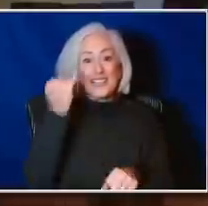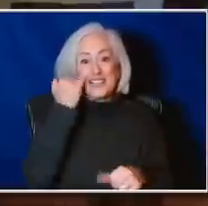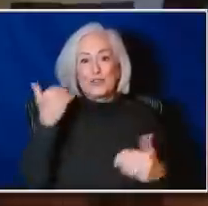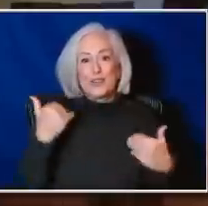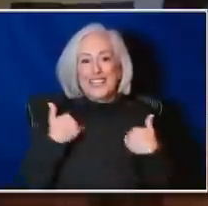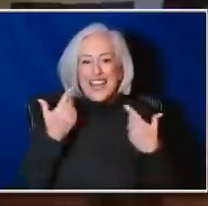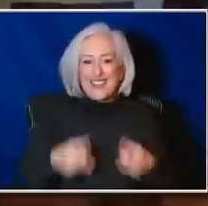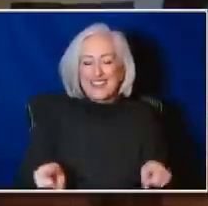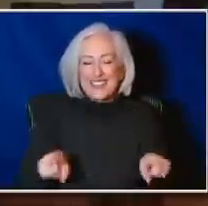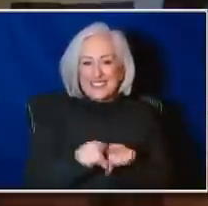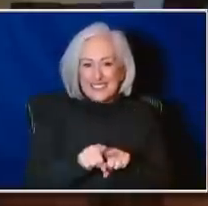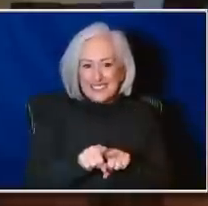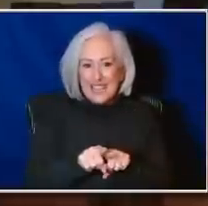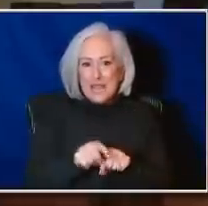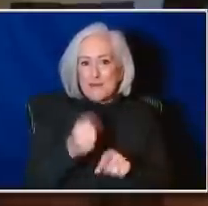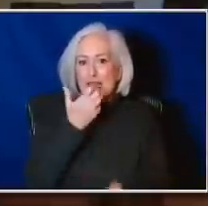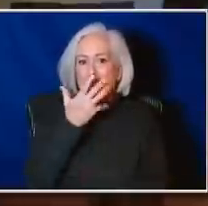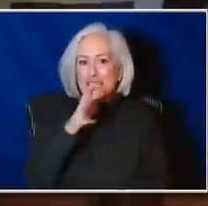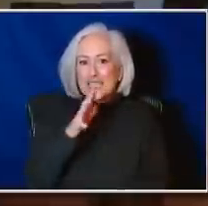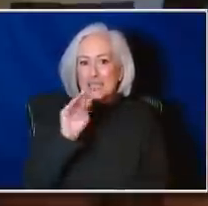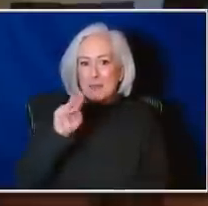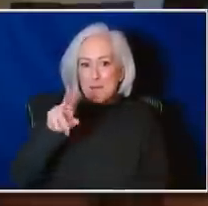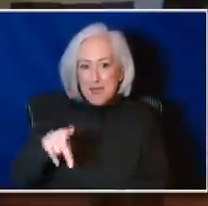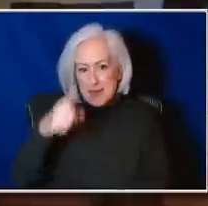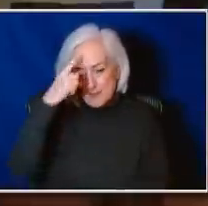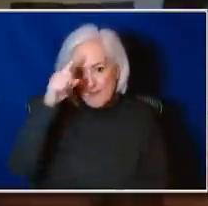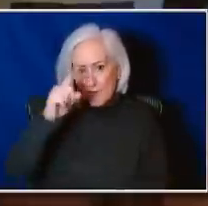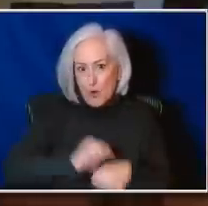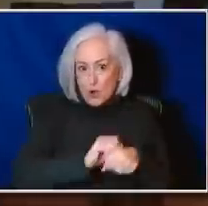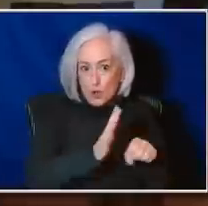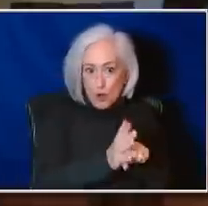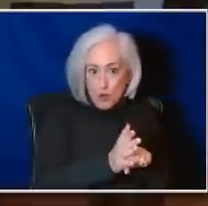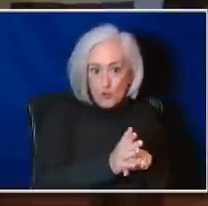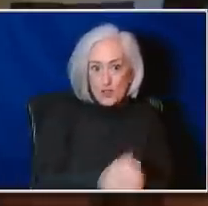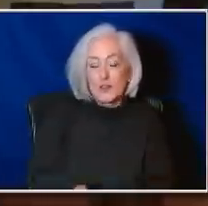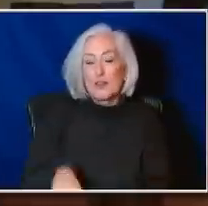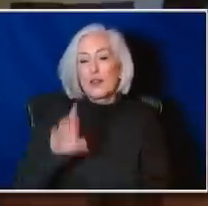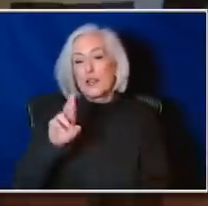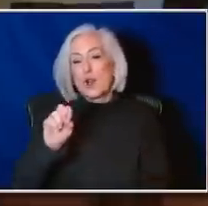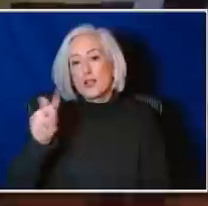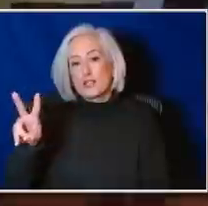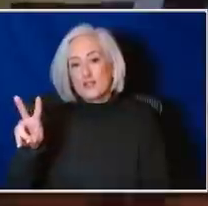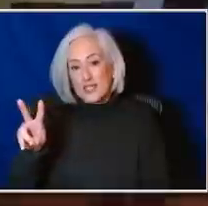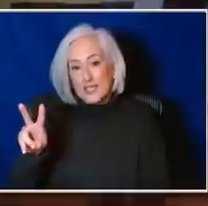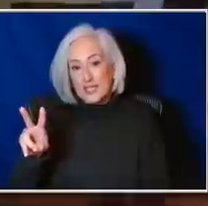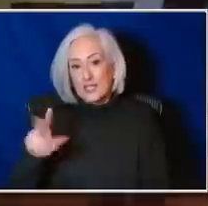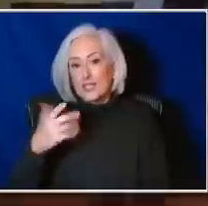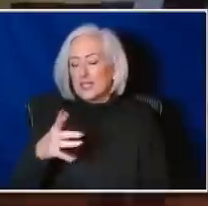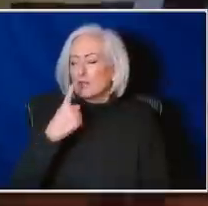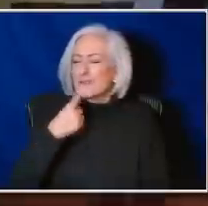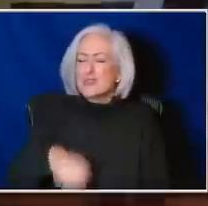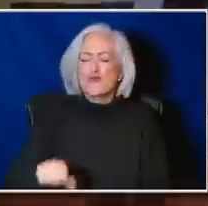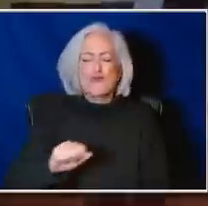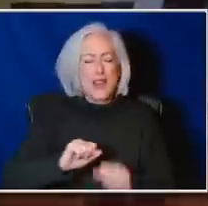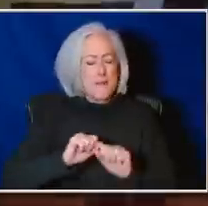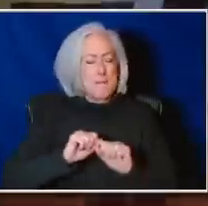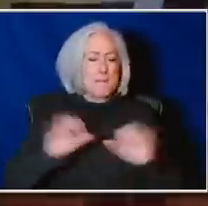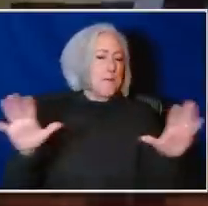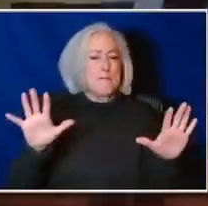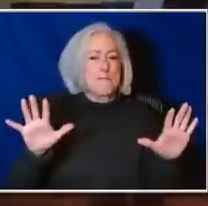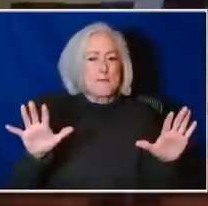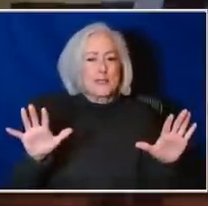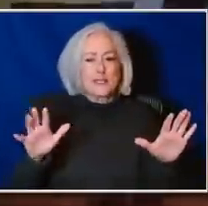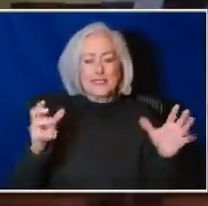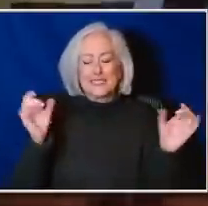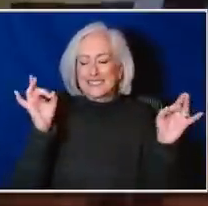for COVID that we do for influenza and RSV, it would be bright red. I mean, it's just, it's just a